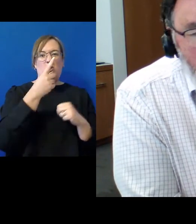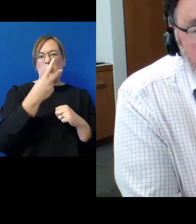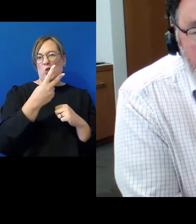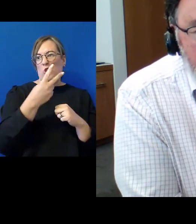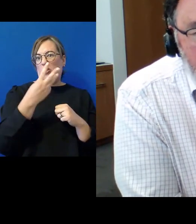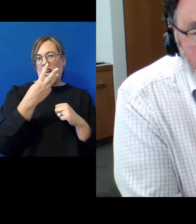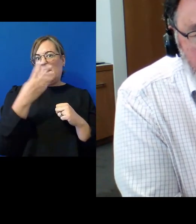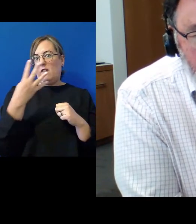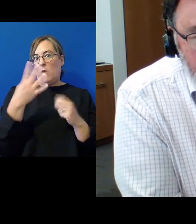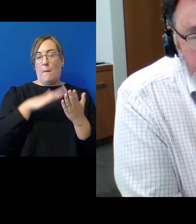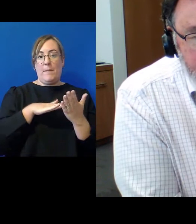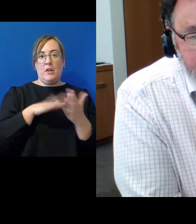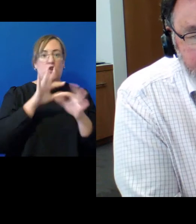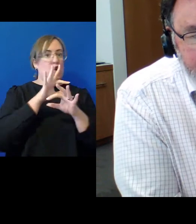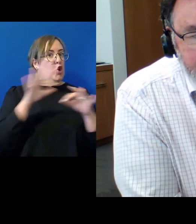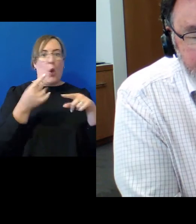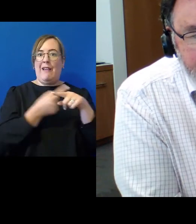almost no English was spoken